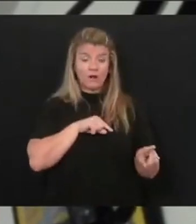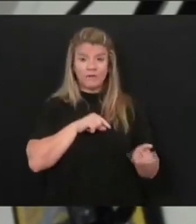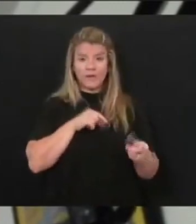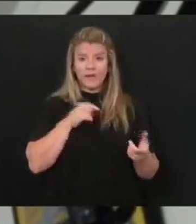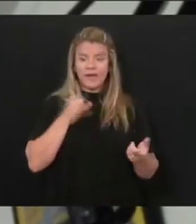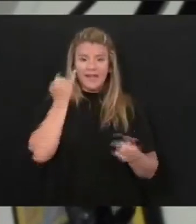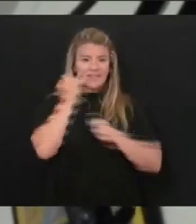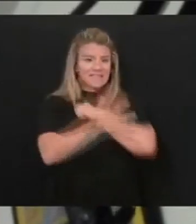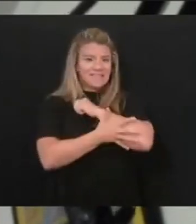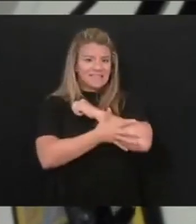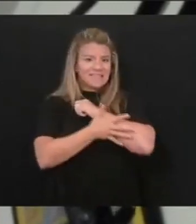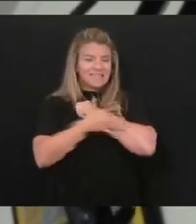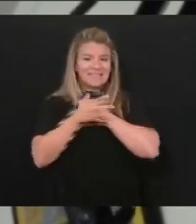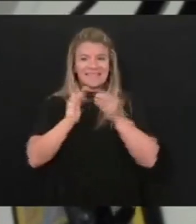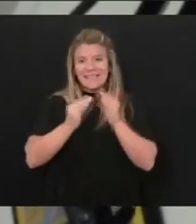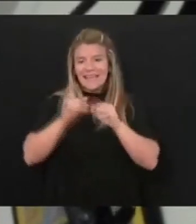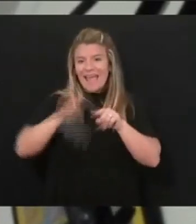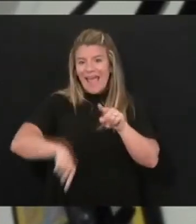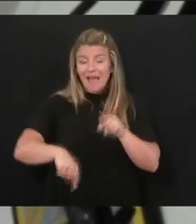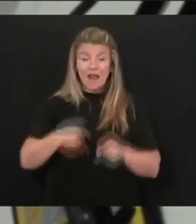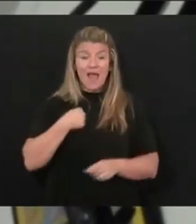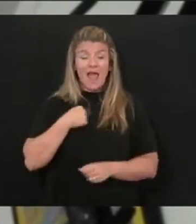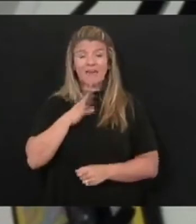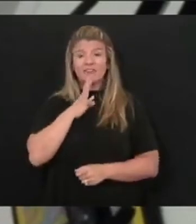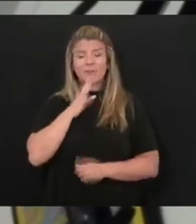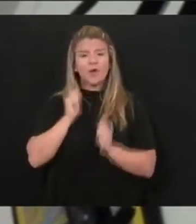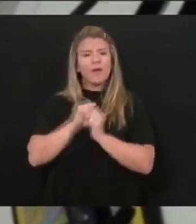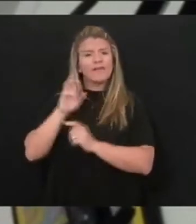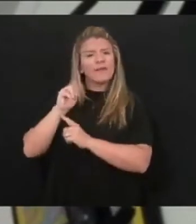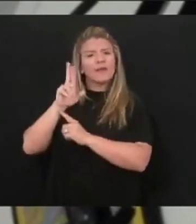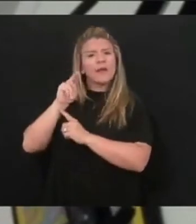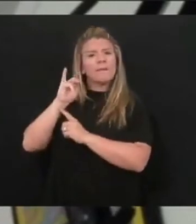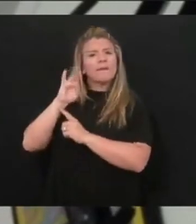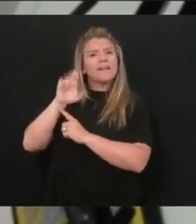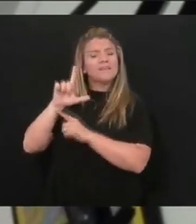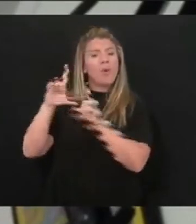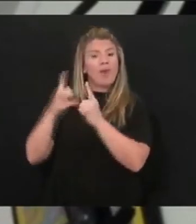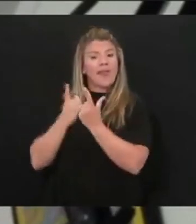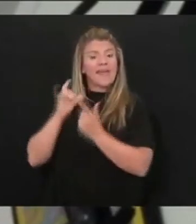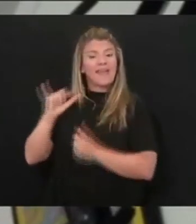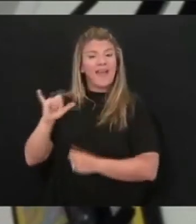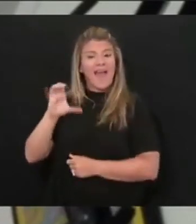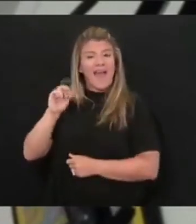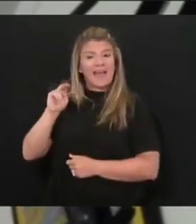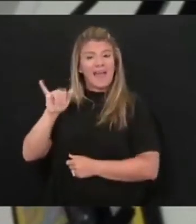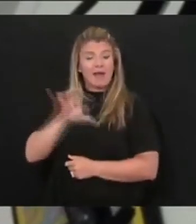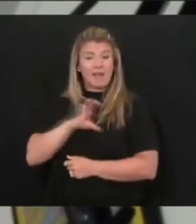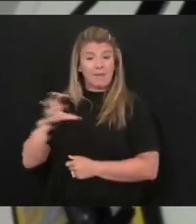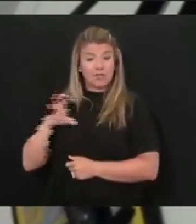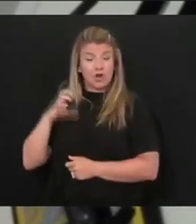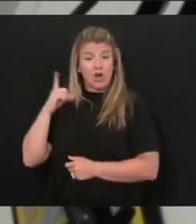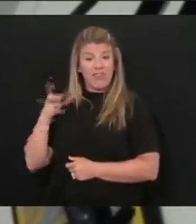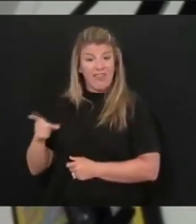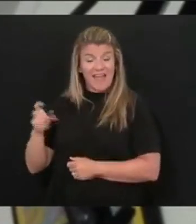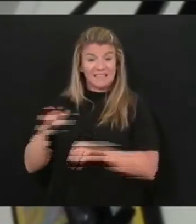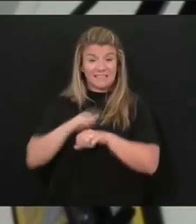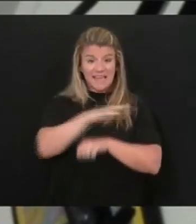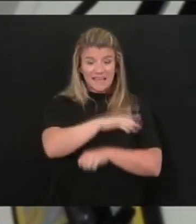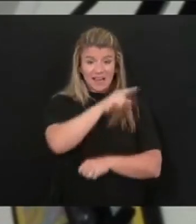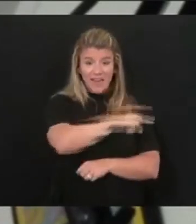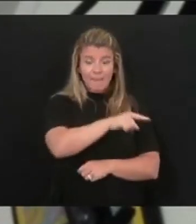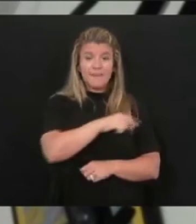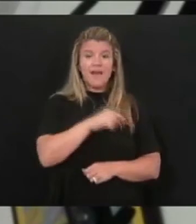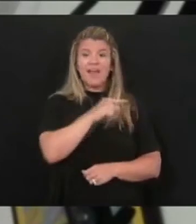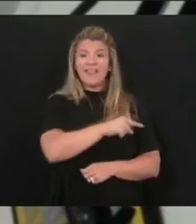I had talked to the Municipal League and the County Commissioners Association and gotten statements back from them. They said that they've had